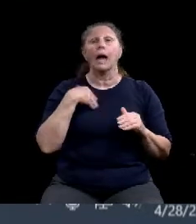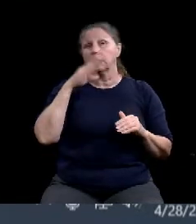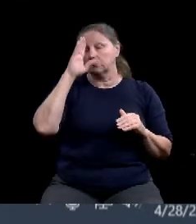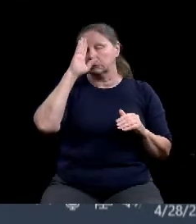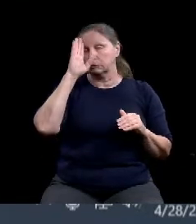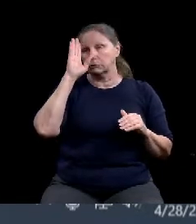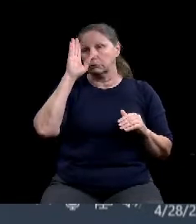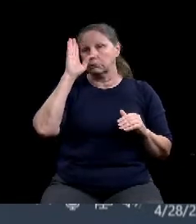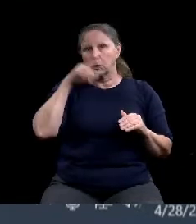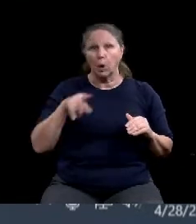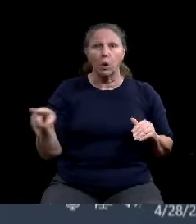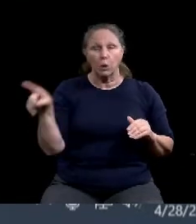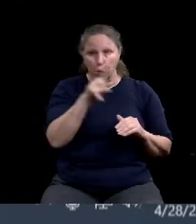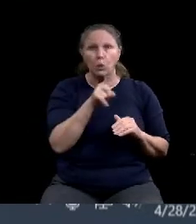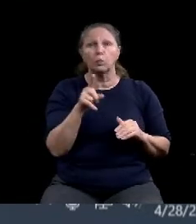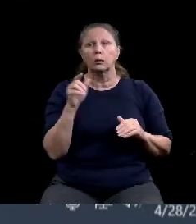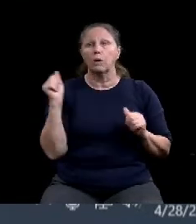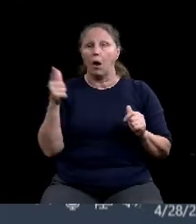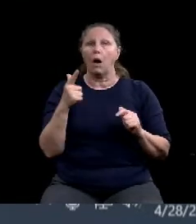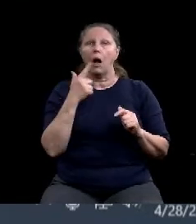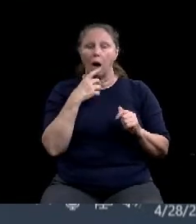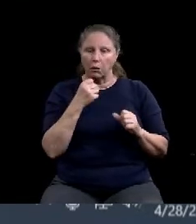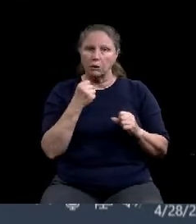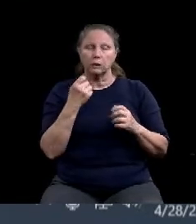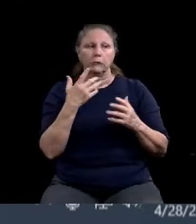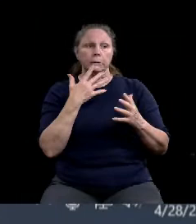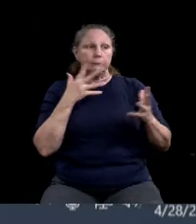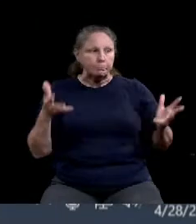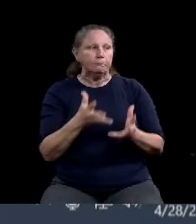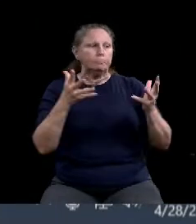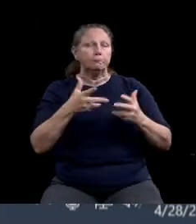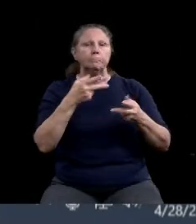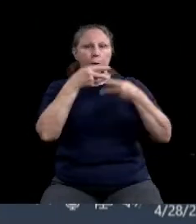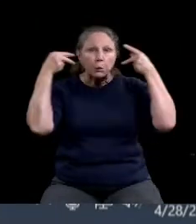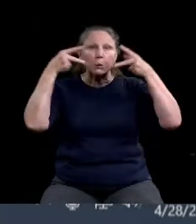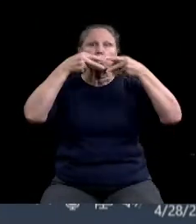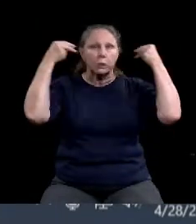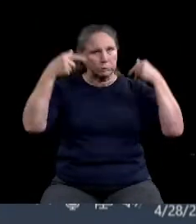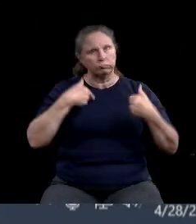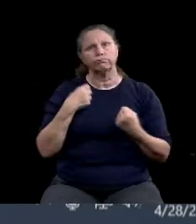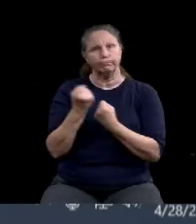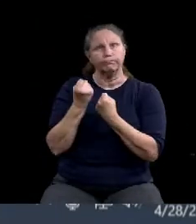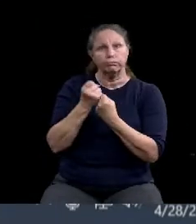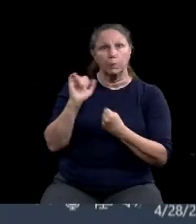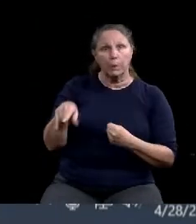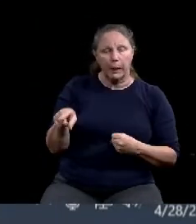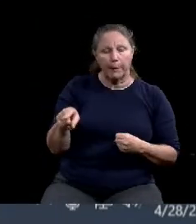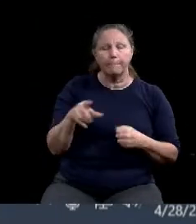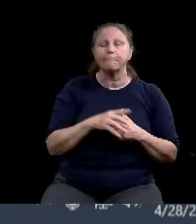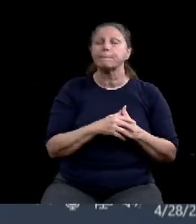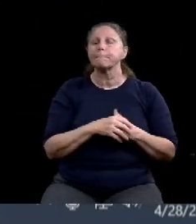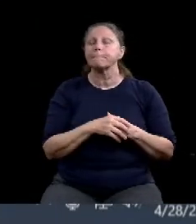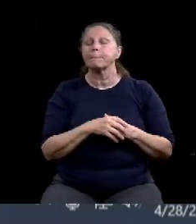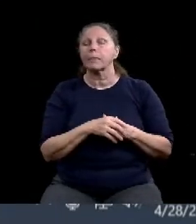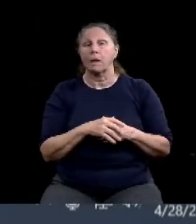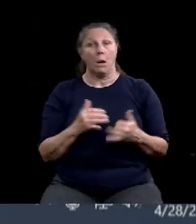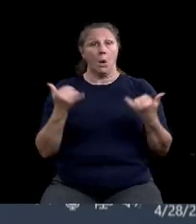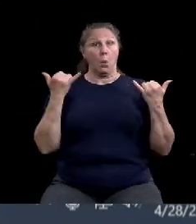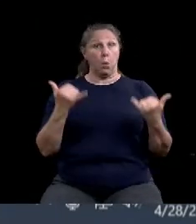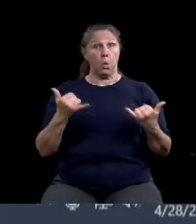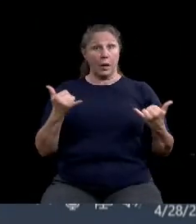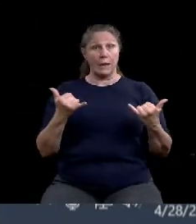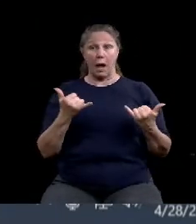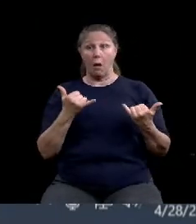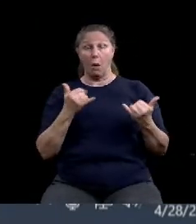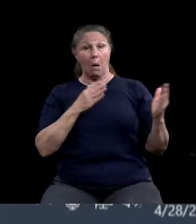for people to wear face coverings while they're in public. Um, we are not, uh, at this time planning to order that. Um, but we think it's